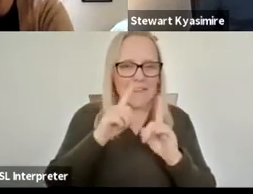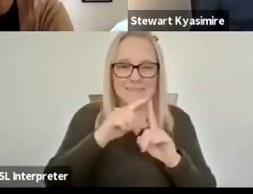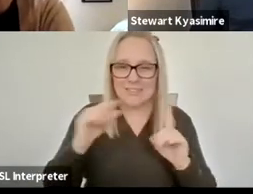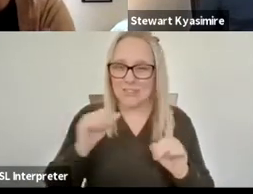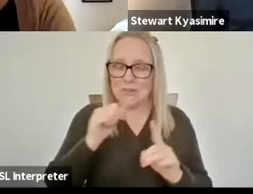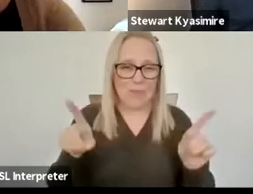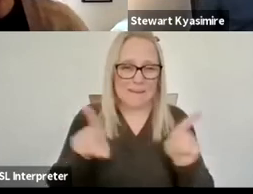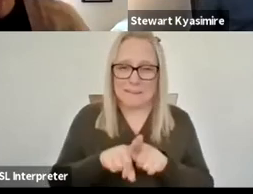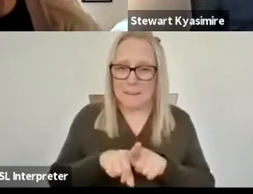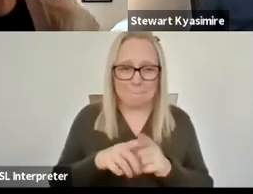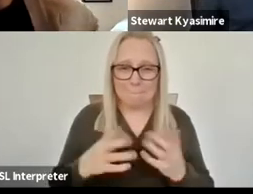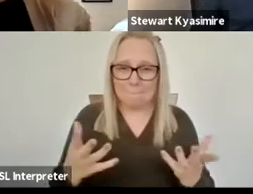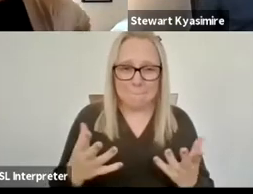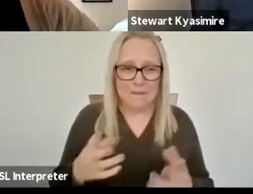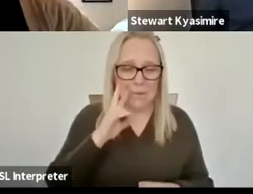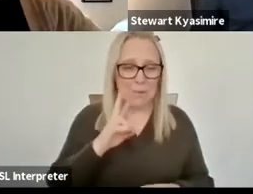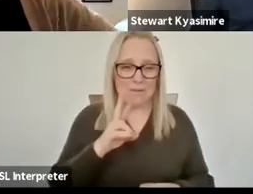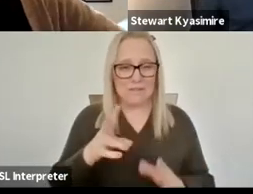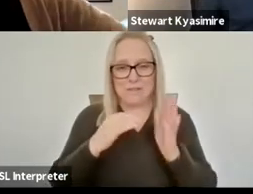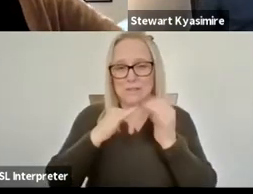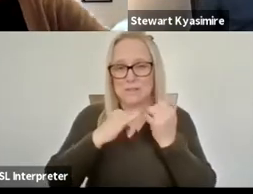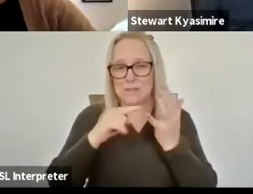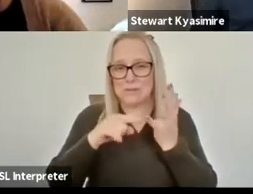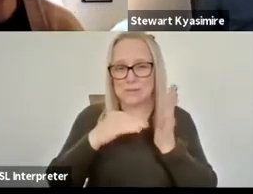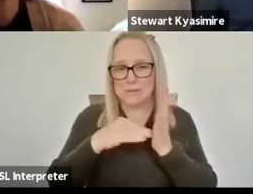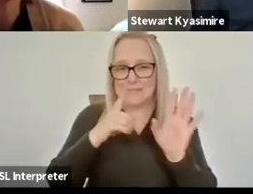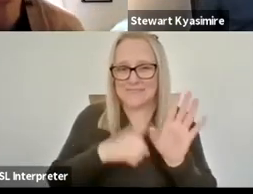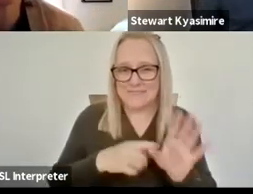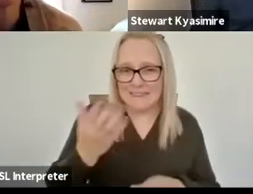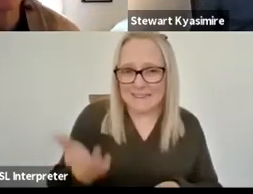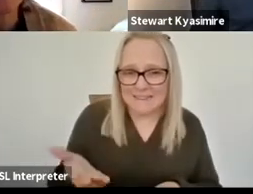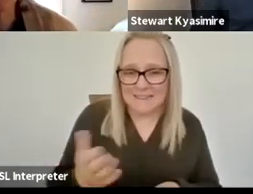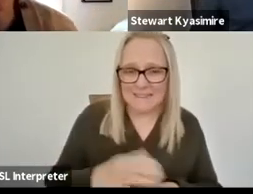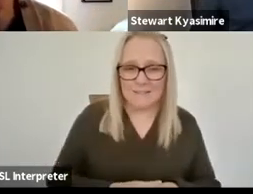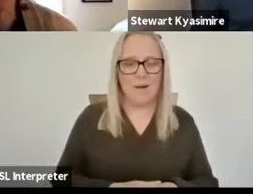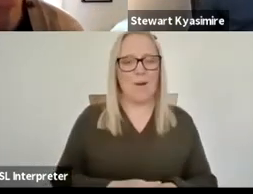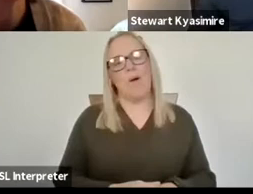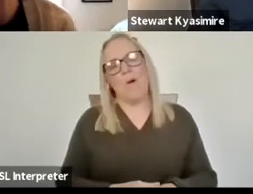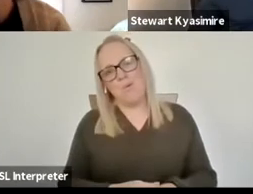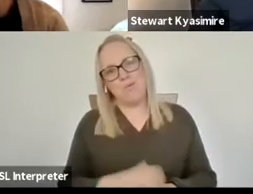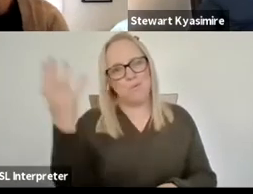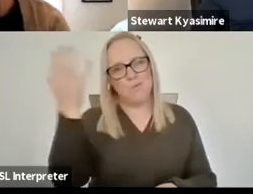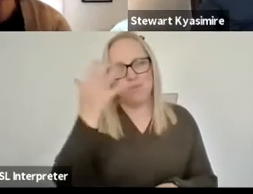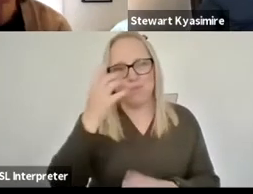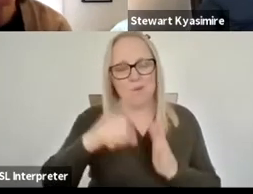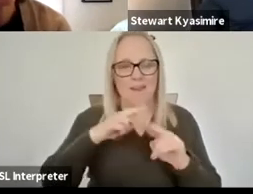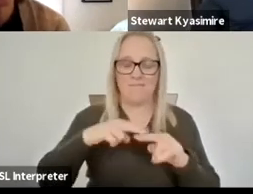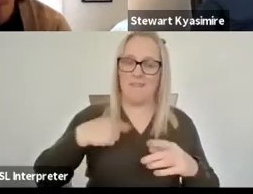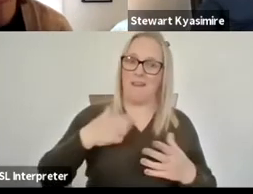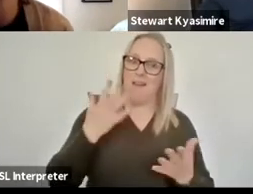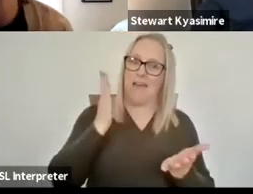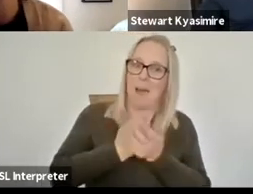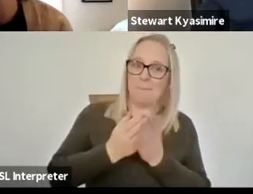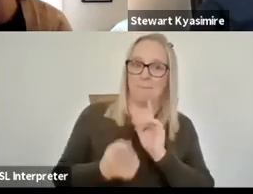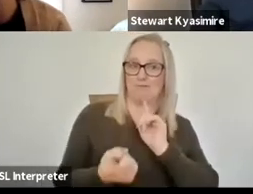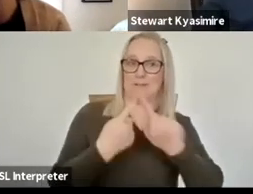as the investigator of all sorts of things i'd be a millionaire if i had this answer oh my god um so i do have some answers though